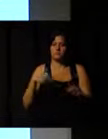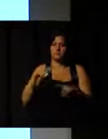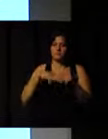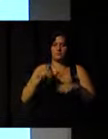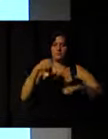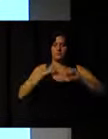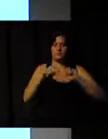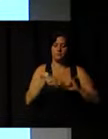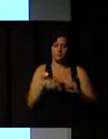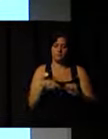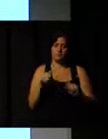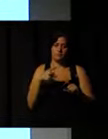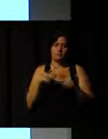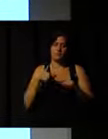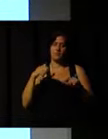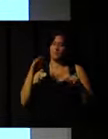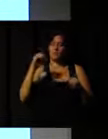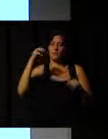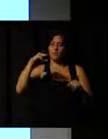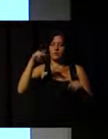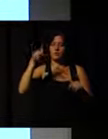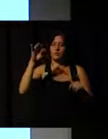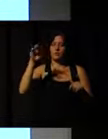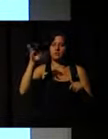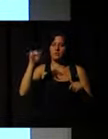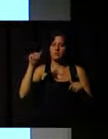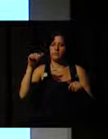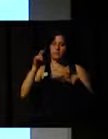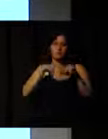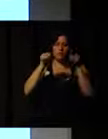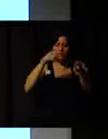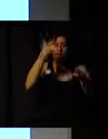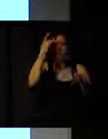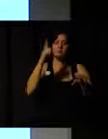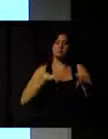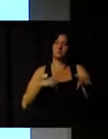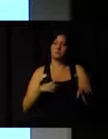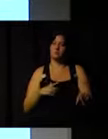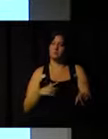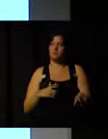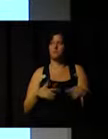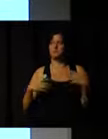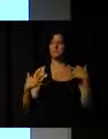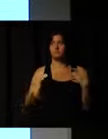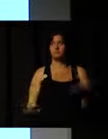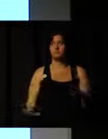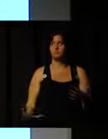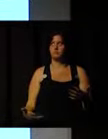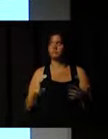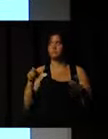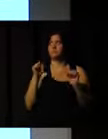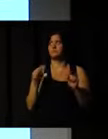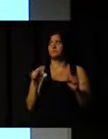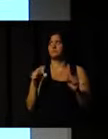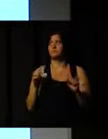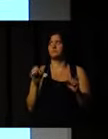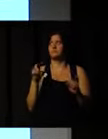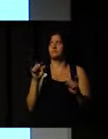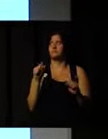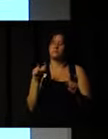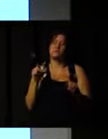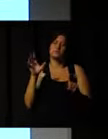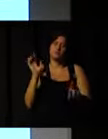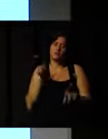that kind of competence, that kind of skills, and that kind of knowledge. So, you can have a huge impact.